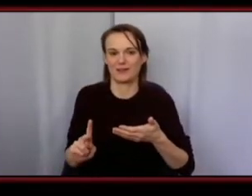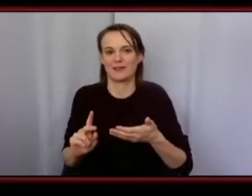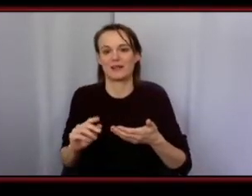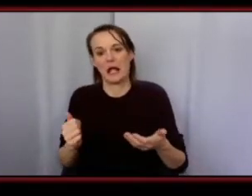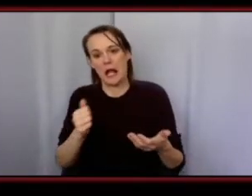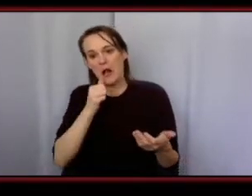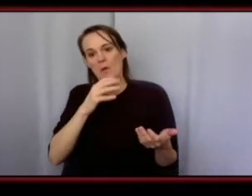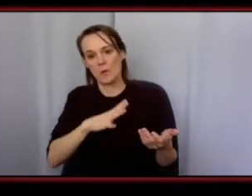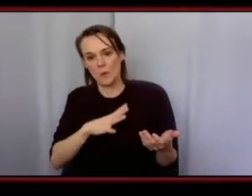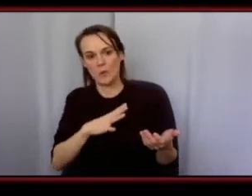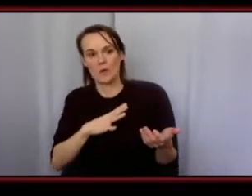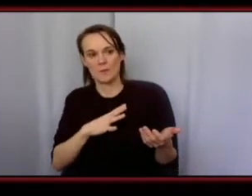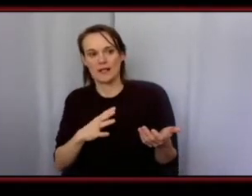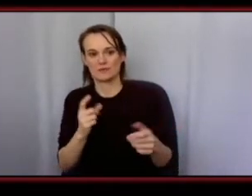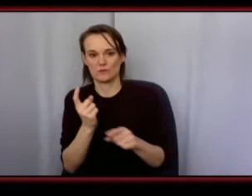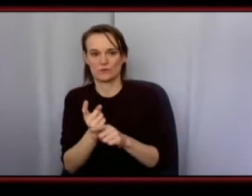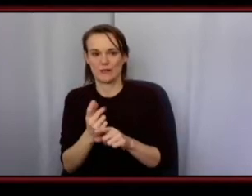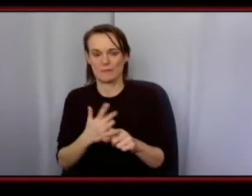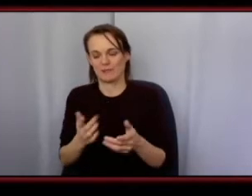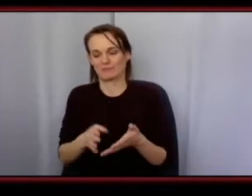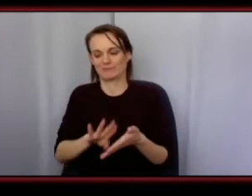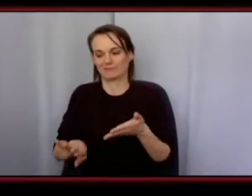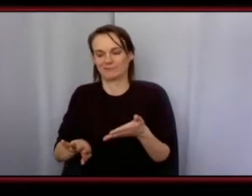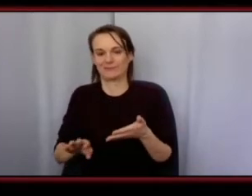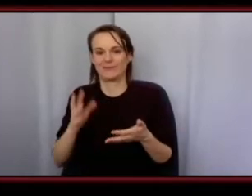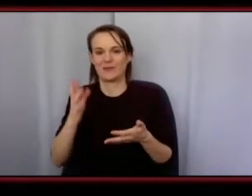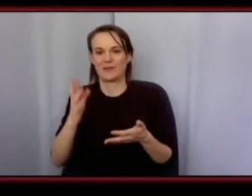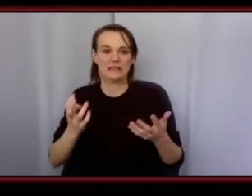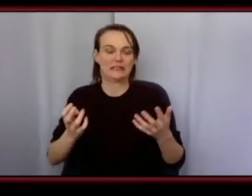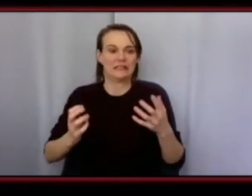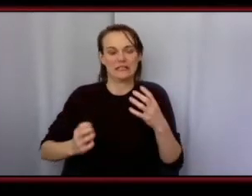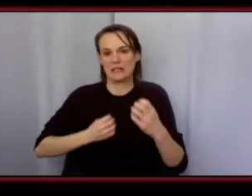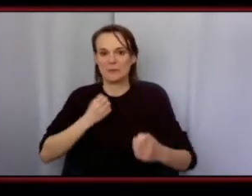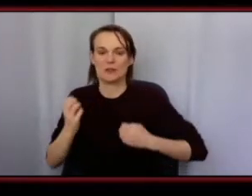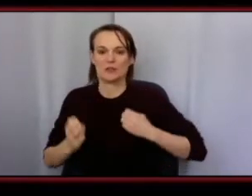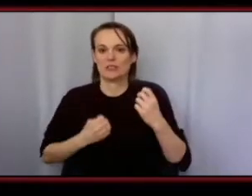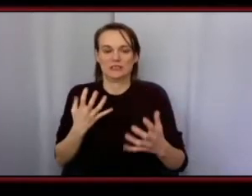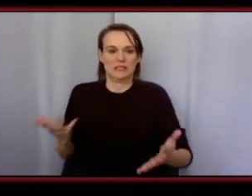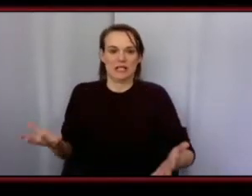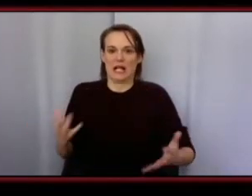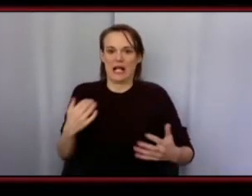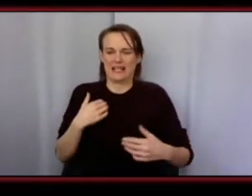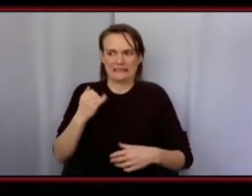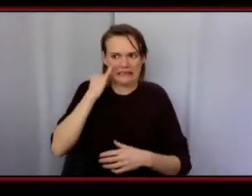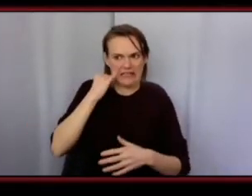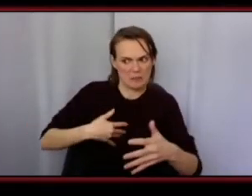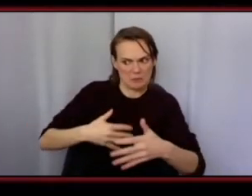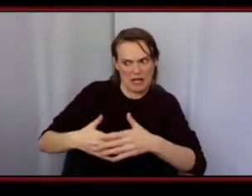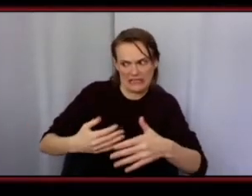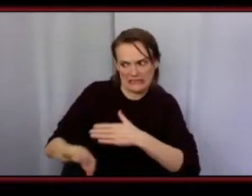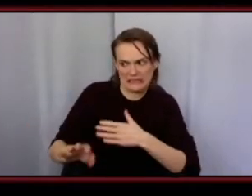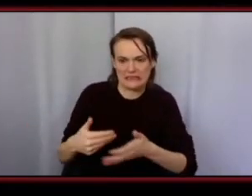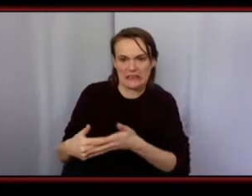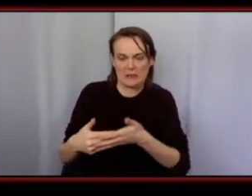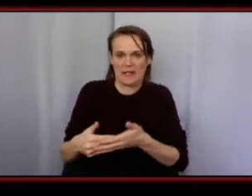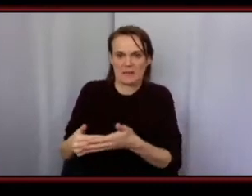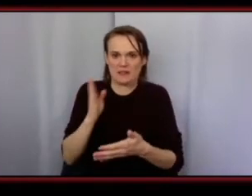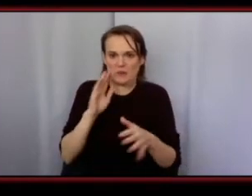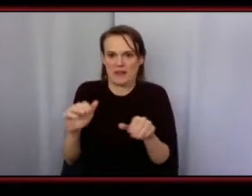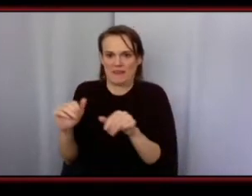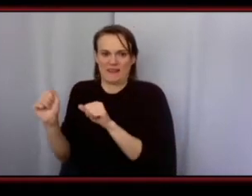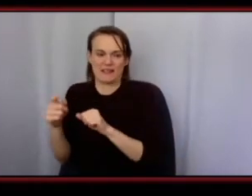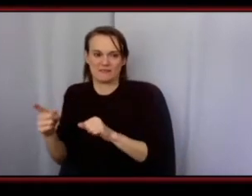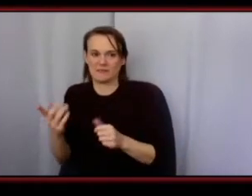we're often dismissed because then one you're too emotional to make this work you know what if you have children are you going to have as much